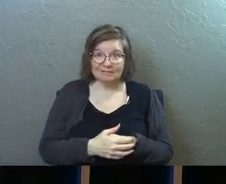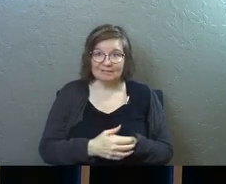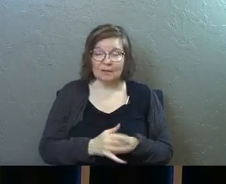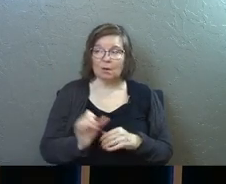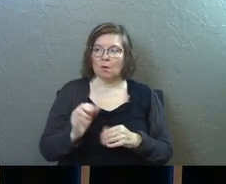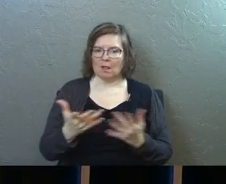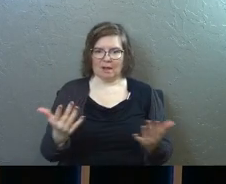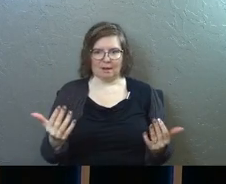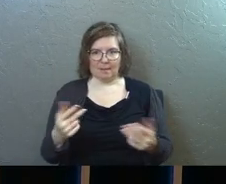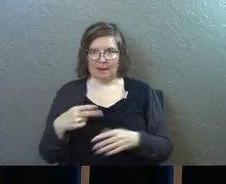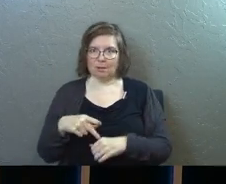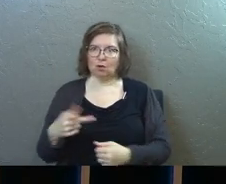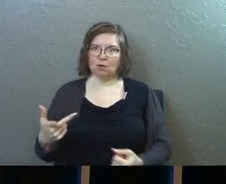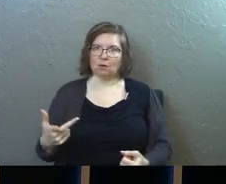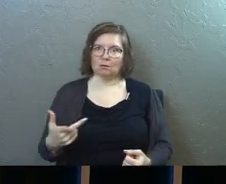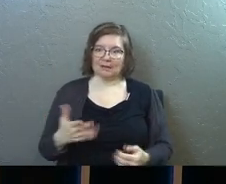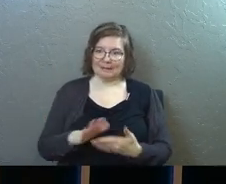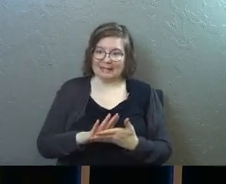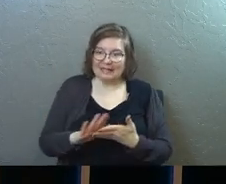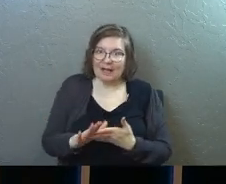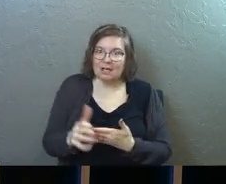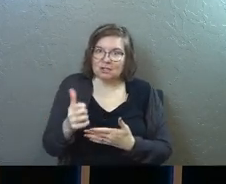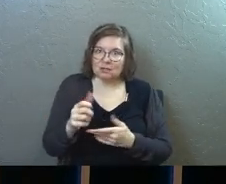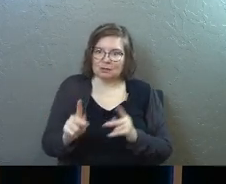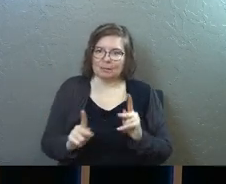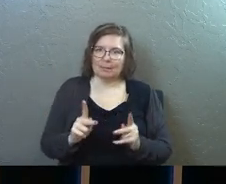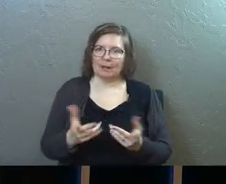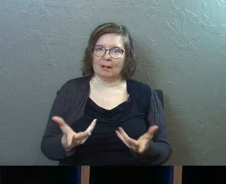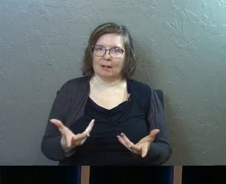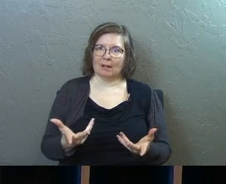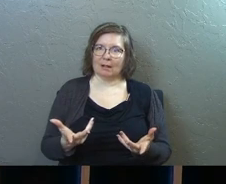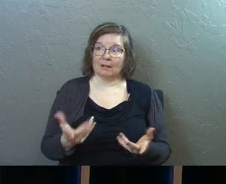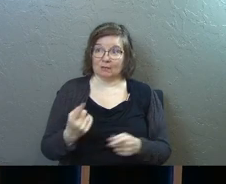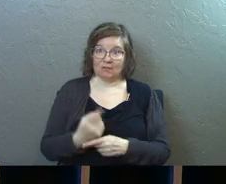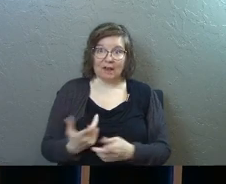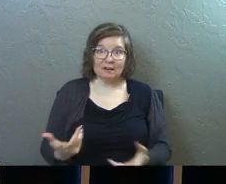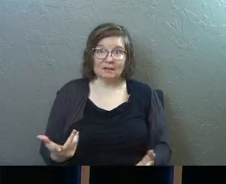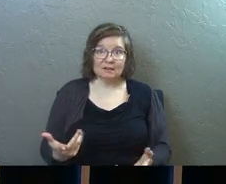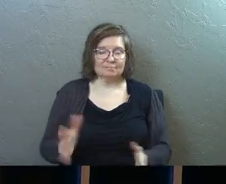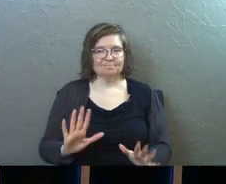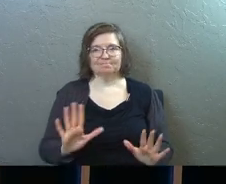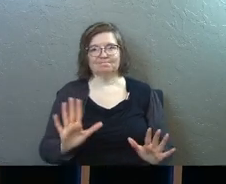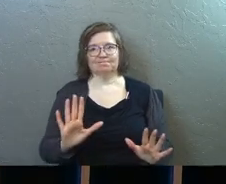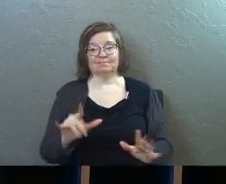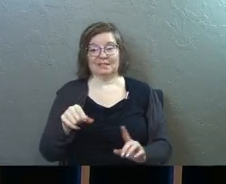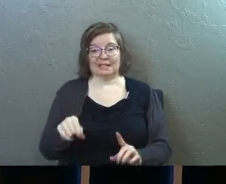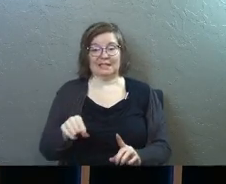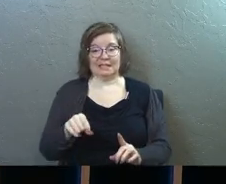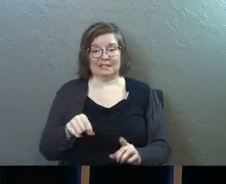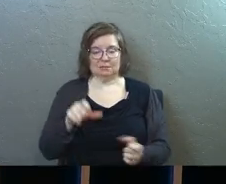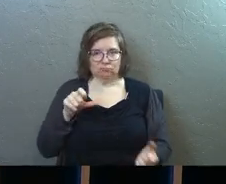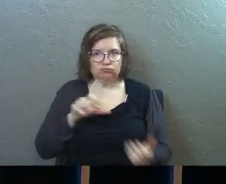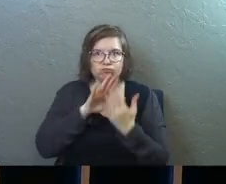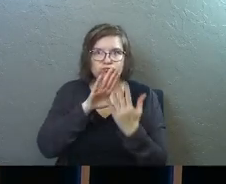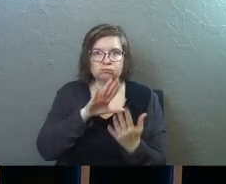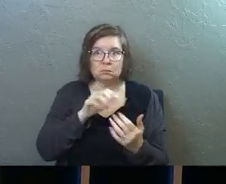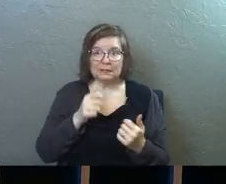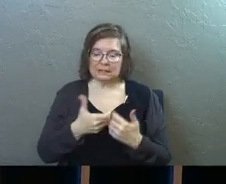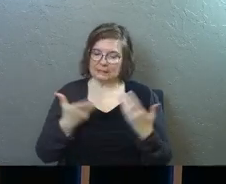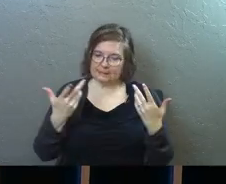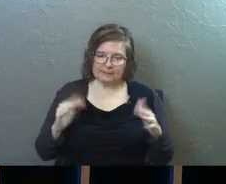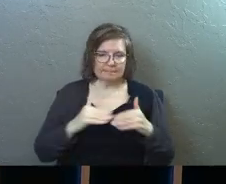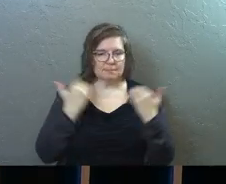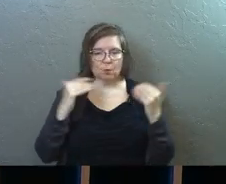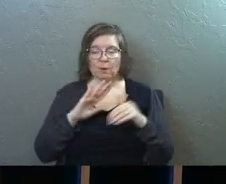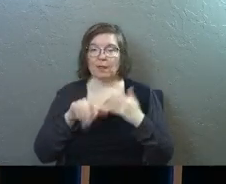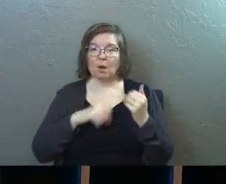Right? Like, come on, Peter, be nicer to people, right? He's right in their face. He's had